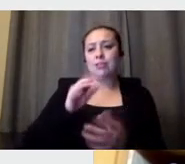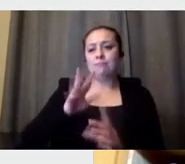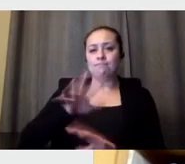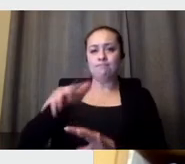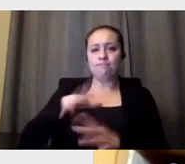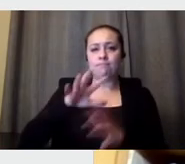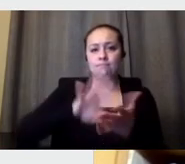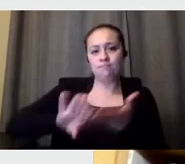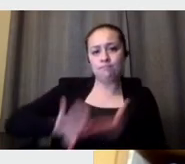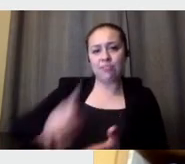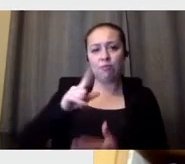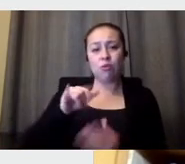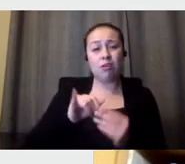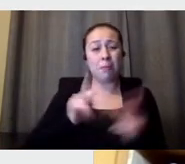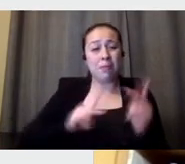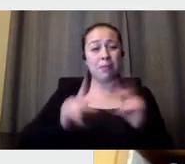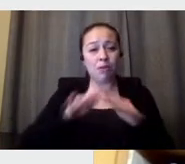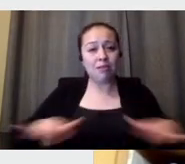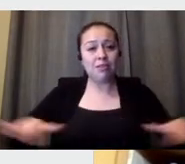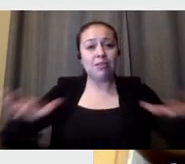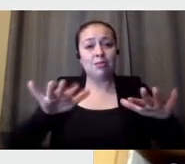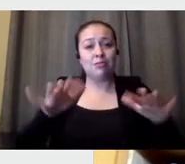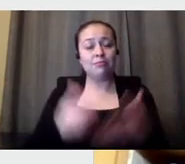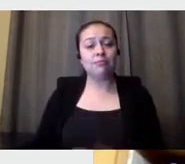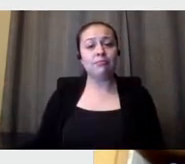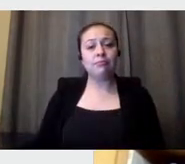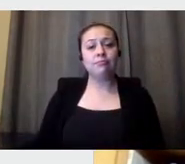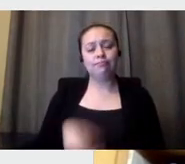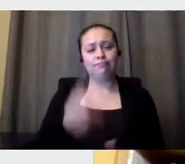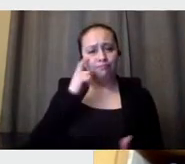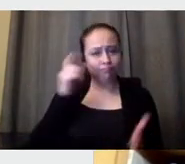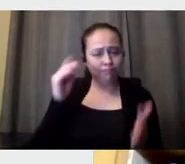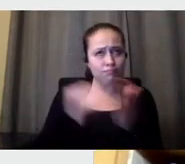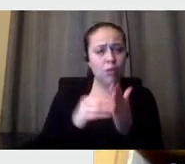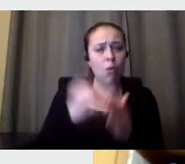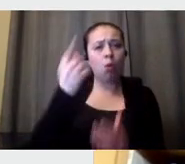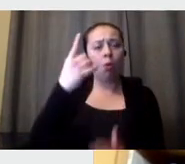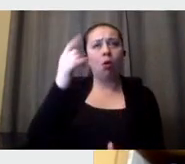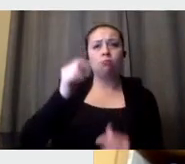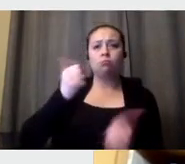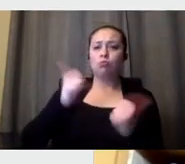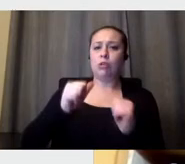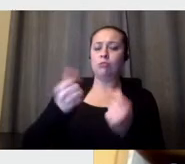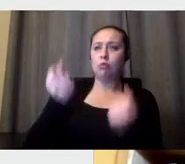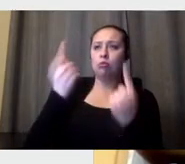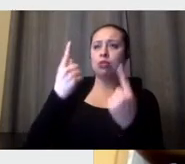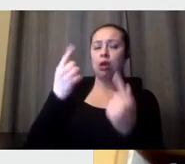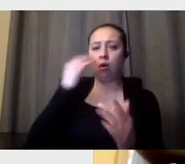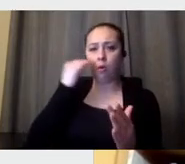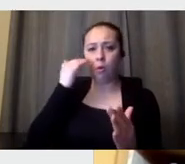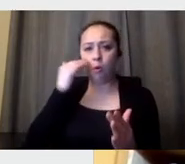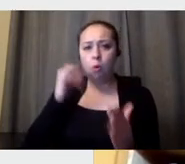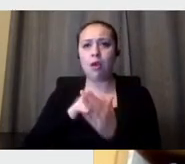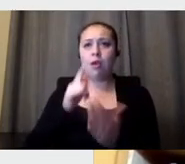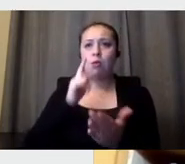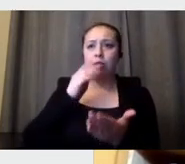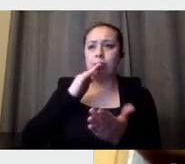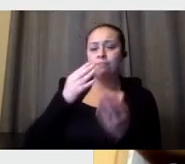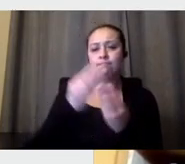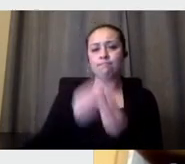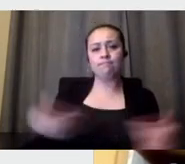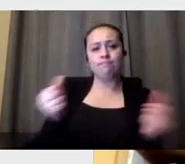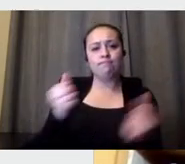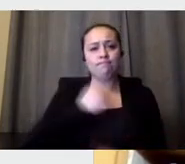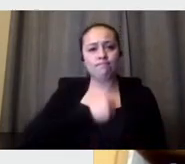place on this land. Mindful of these histories, work towards understanding, acknowledging, and reconciling. As stewards